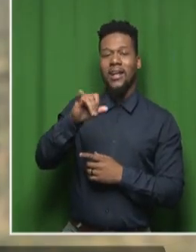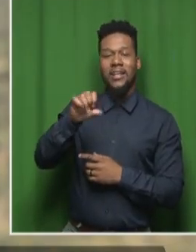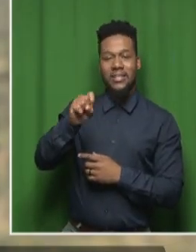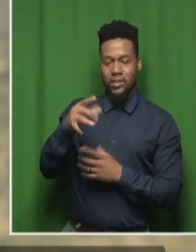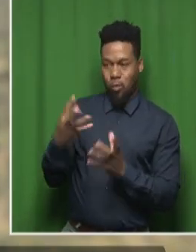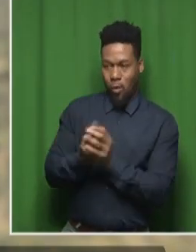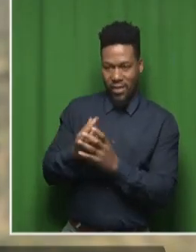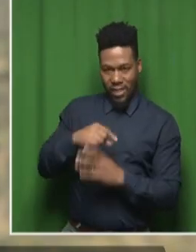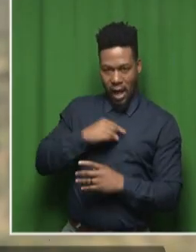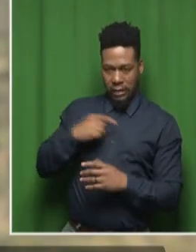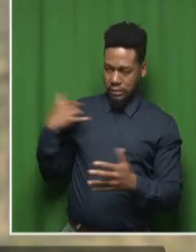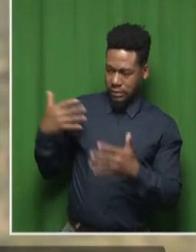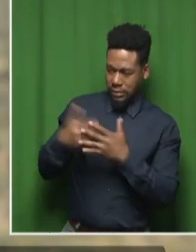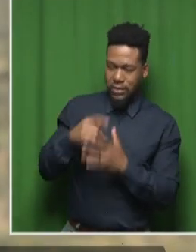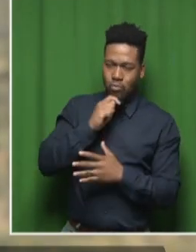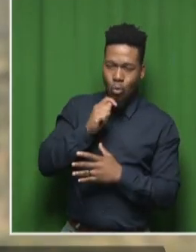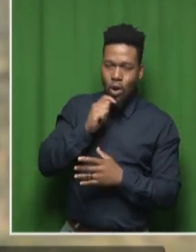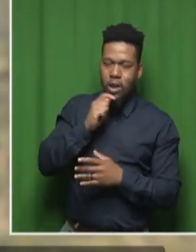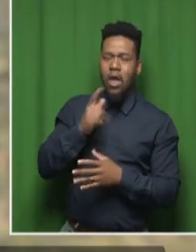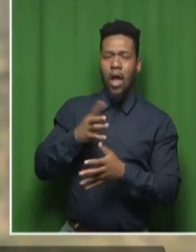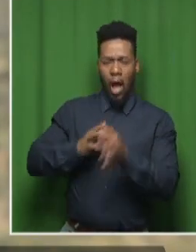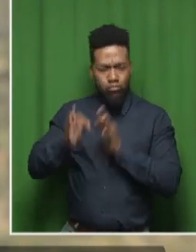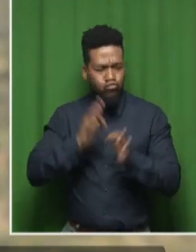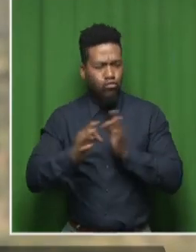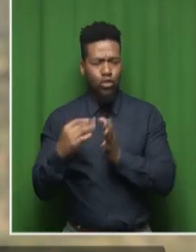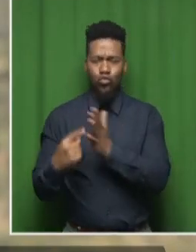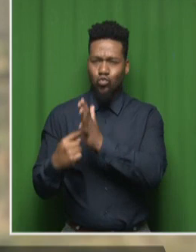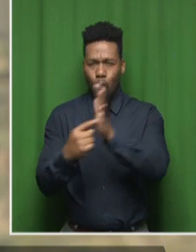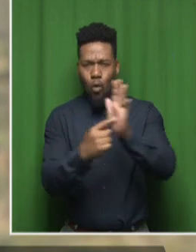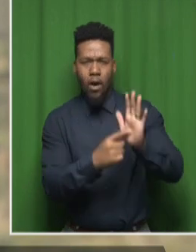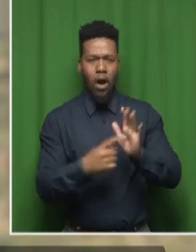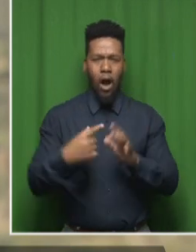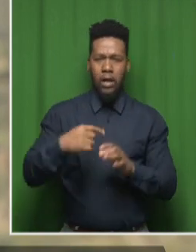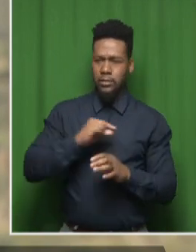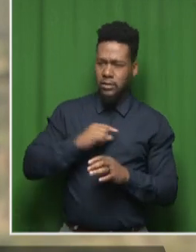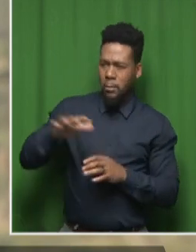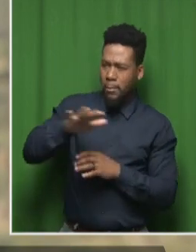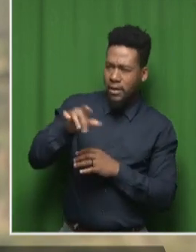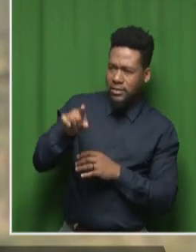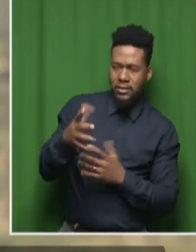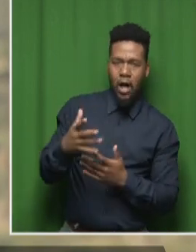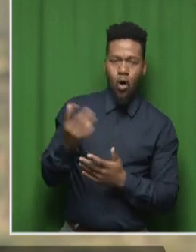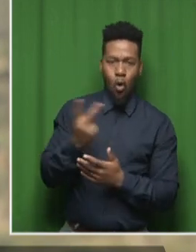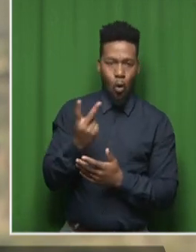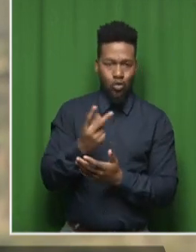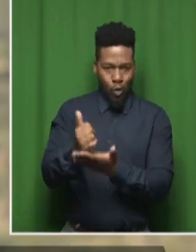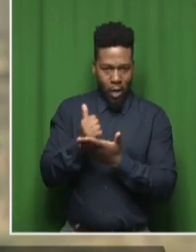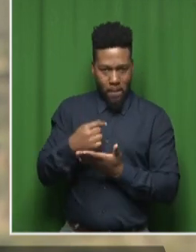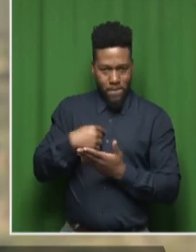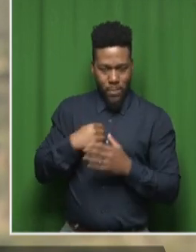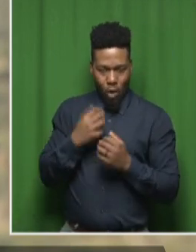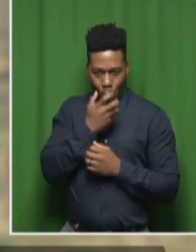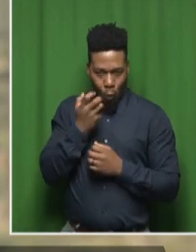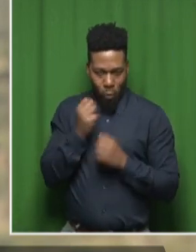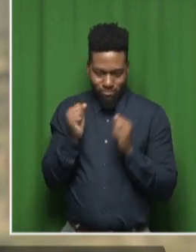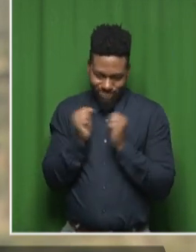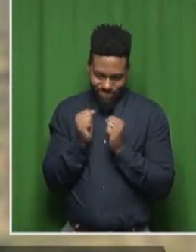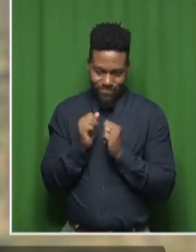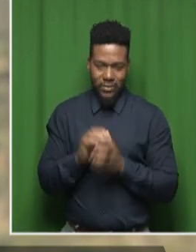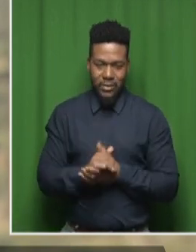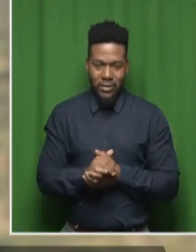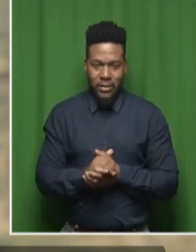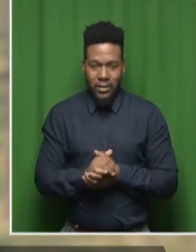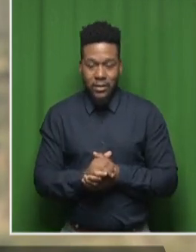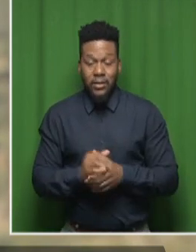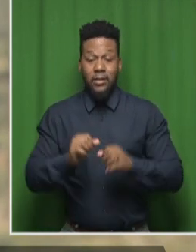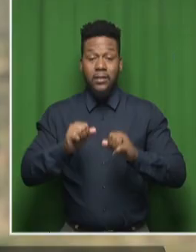morning, keeping us company and showing us, or at least helping me stay a little bit warmer. Obviously, looking at what is set